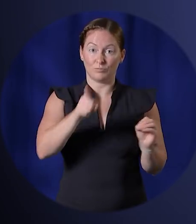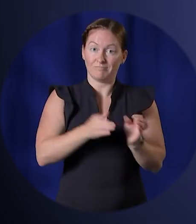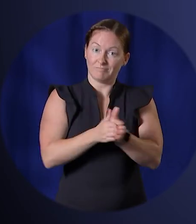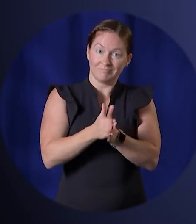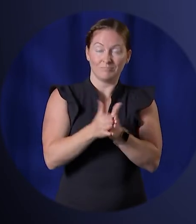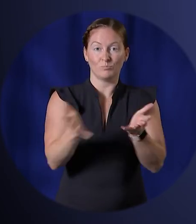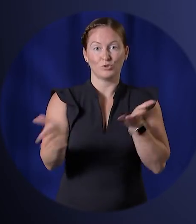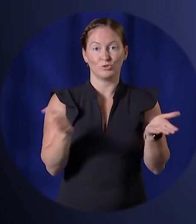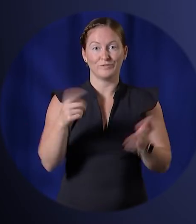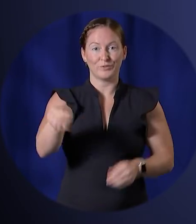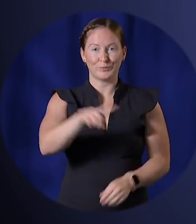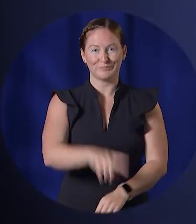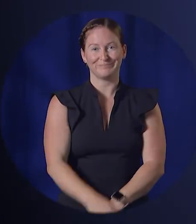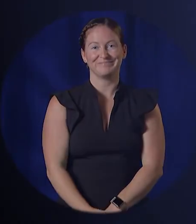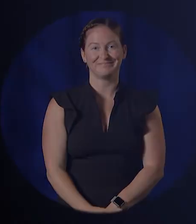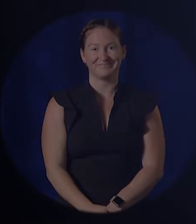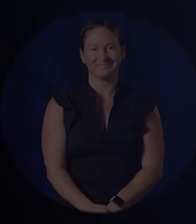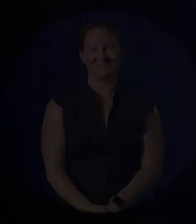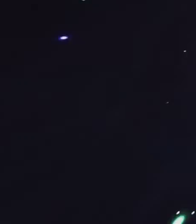service.